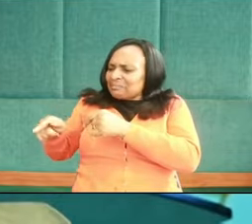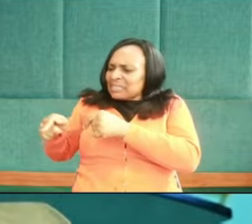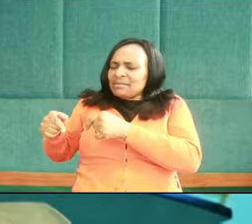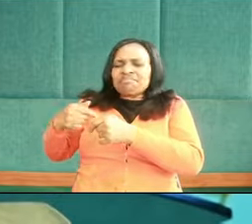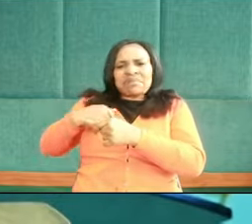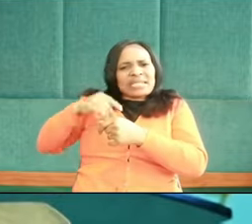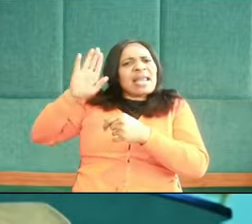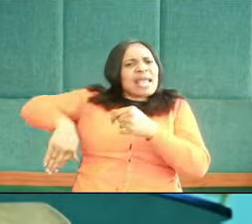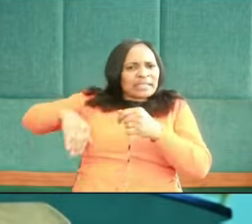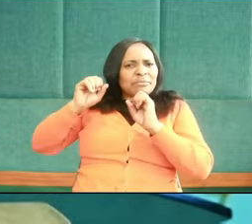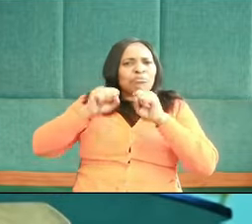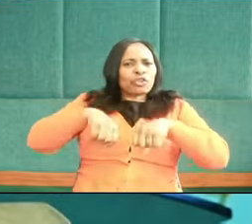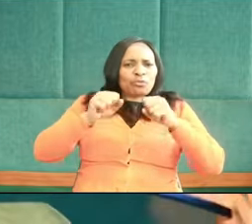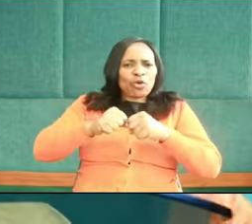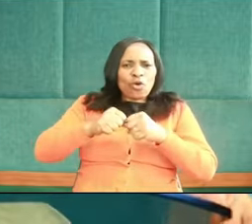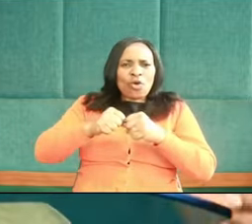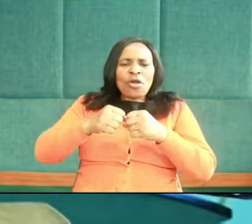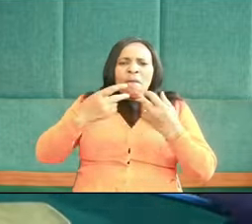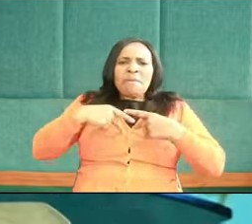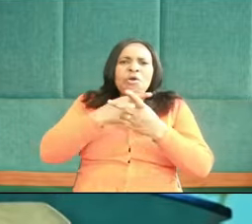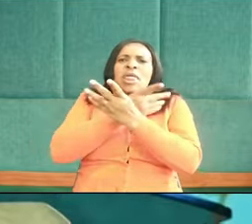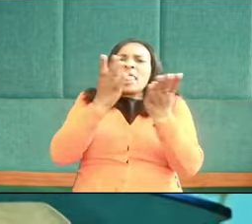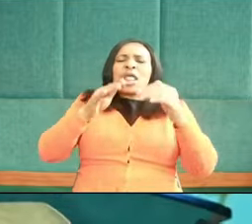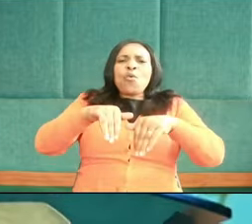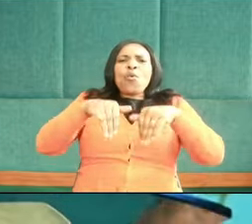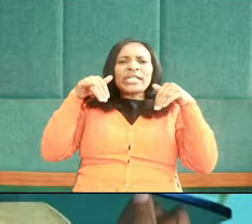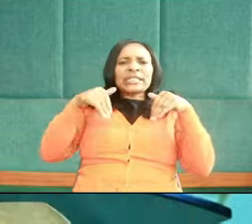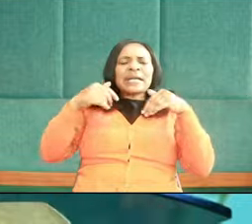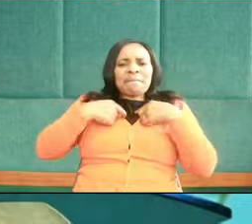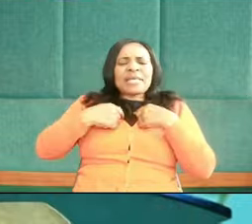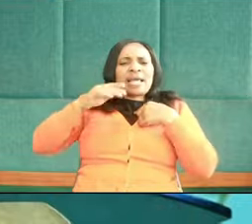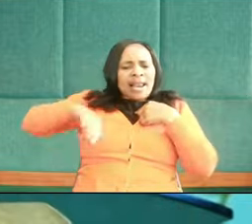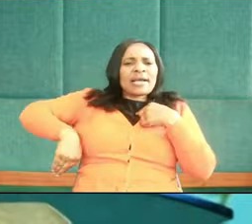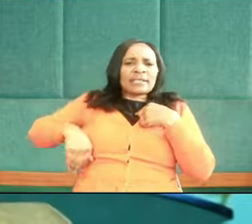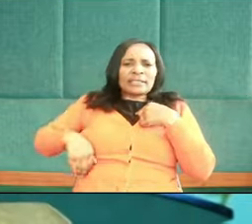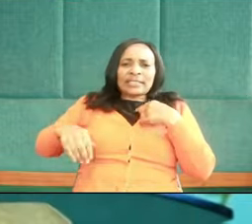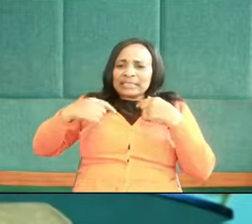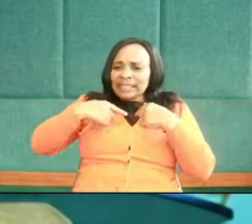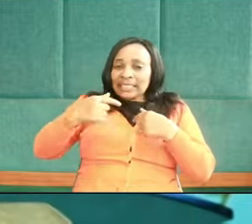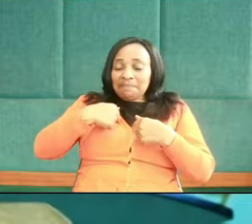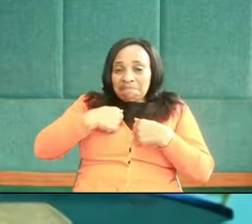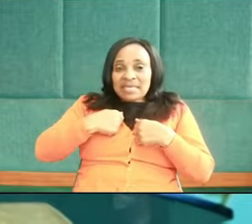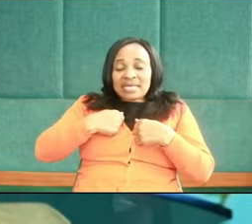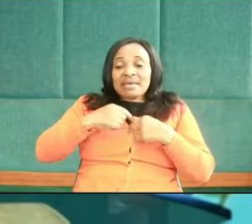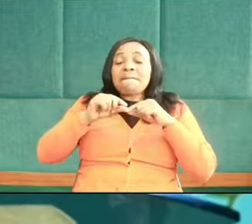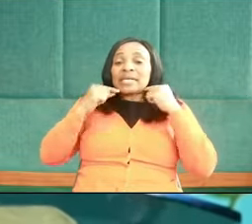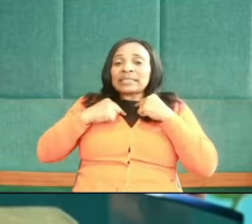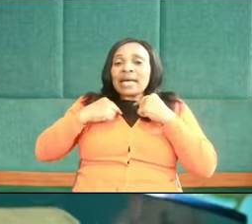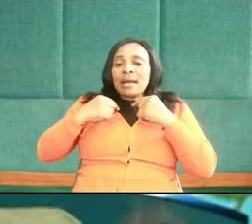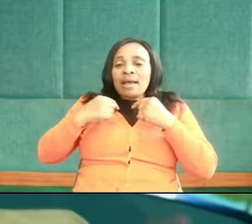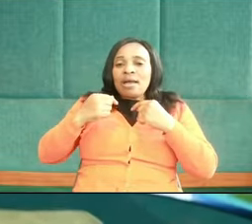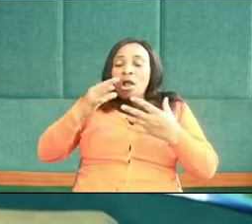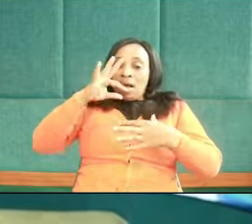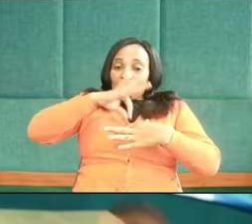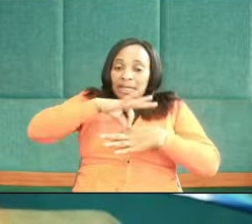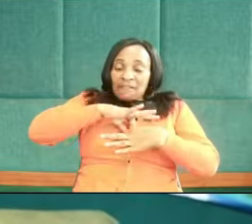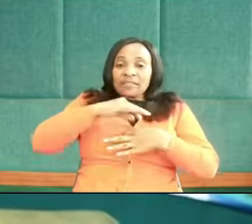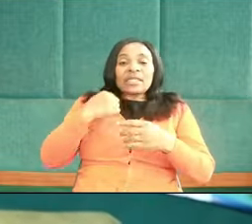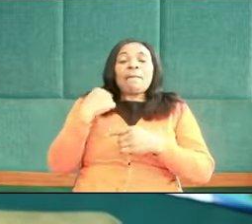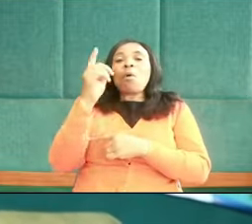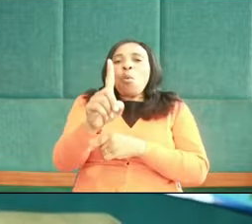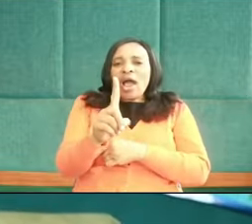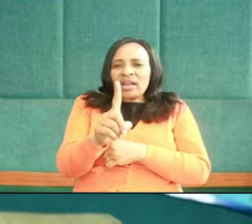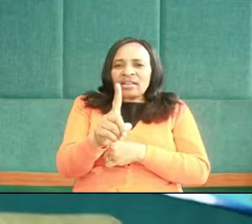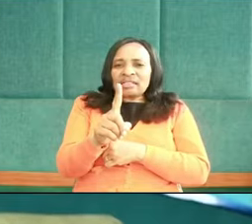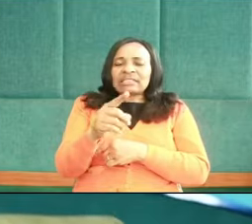because the cameras are waiting. My sermon is already ready. He says, as I look at the priority list, priority number one,